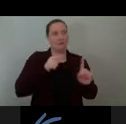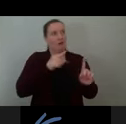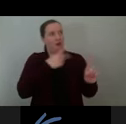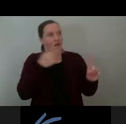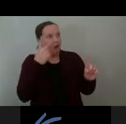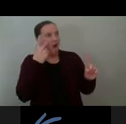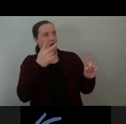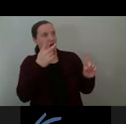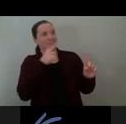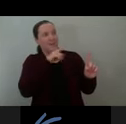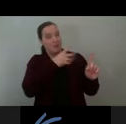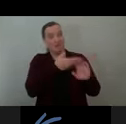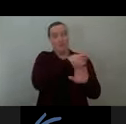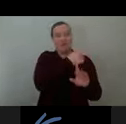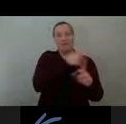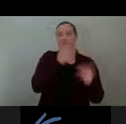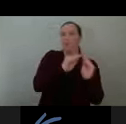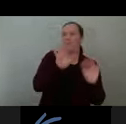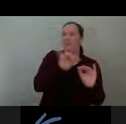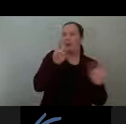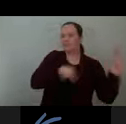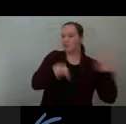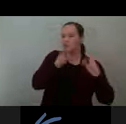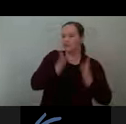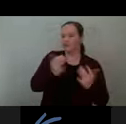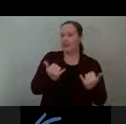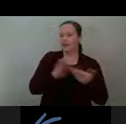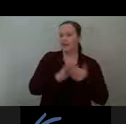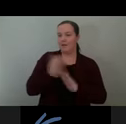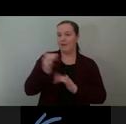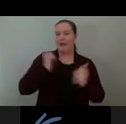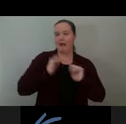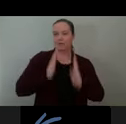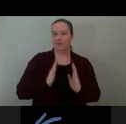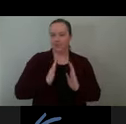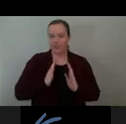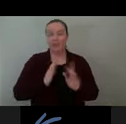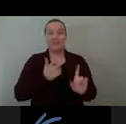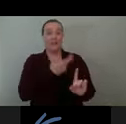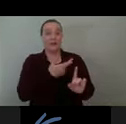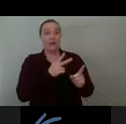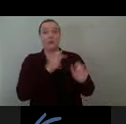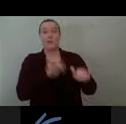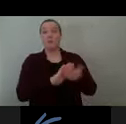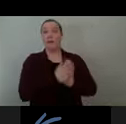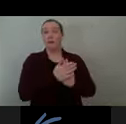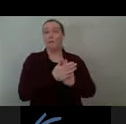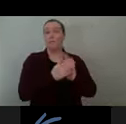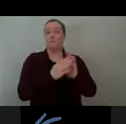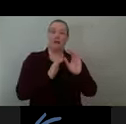if you will. And with this transformation, the Bento buddies have a potential to act as ambassadors for the Bento narrative